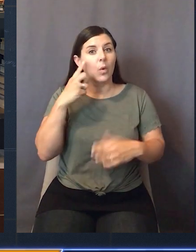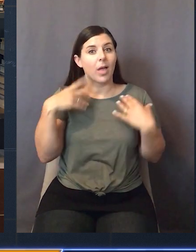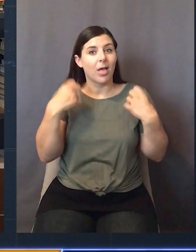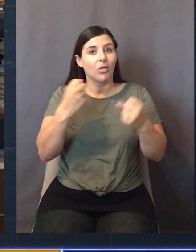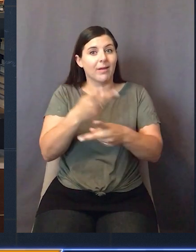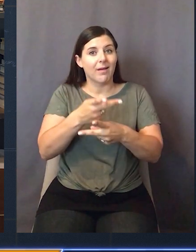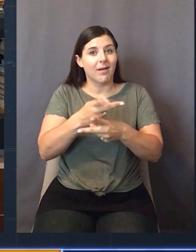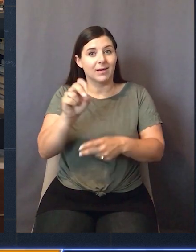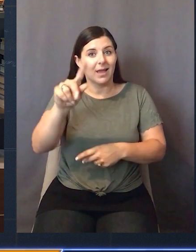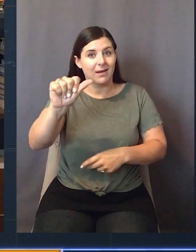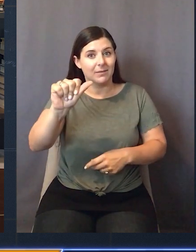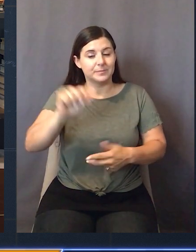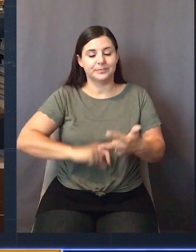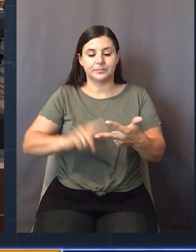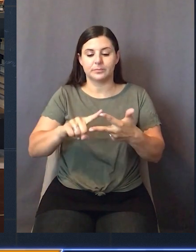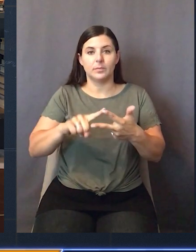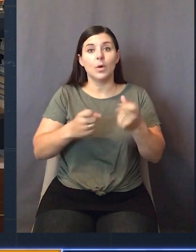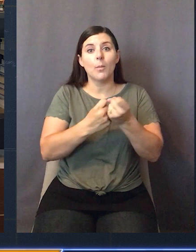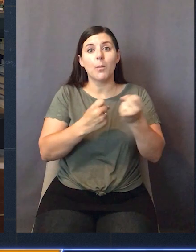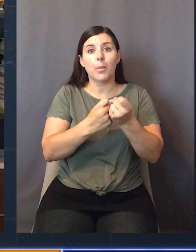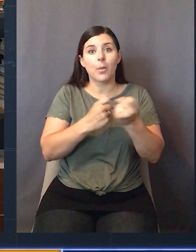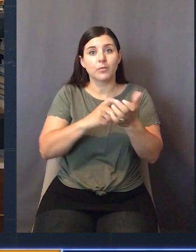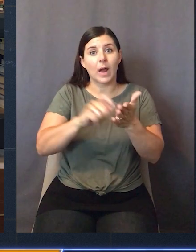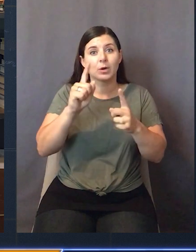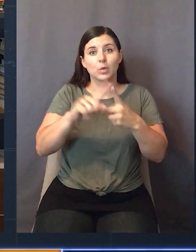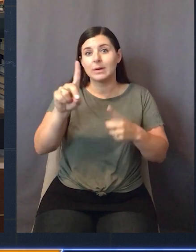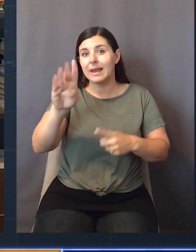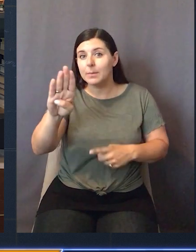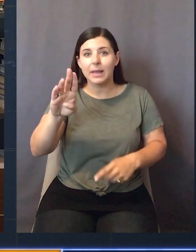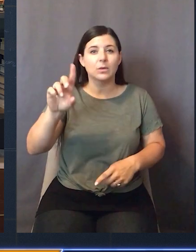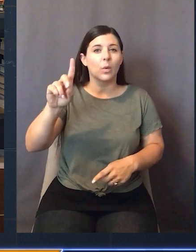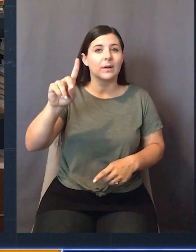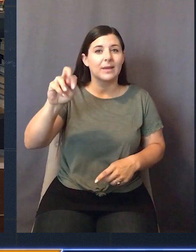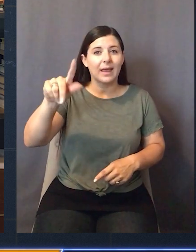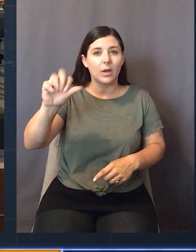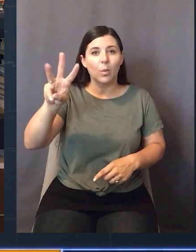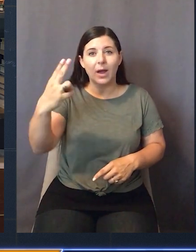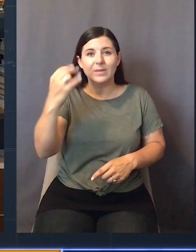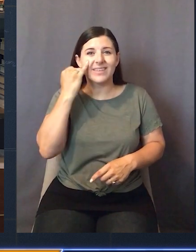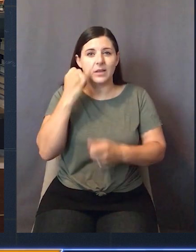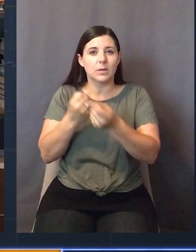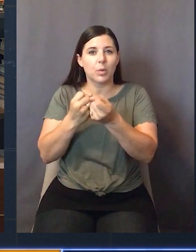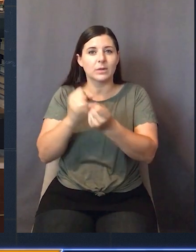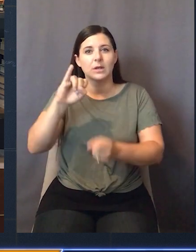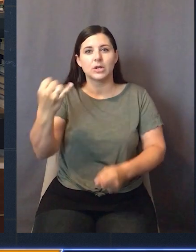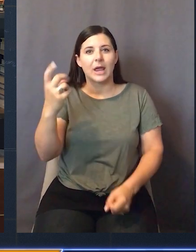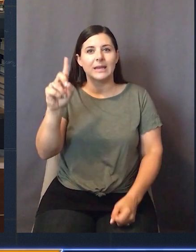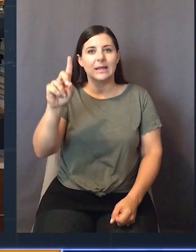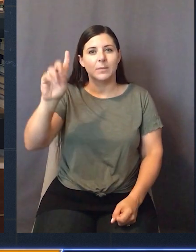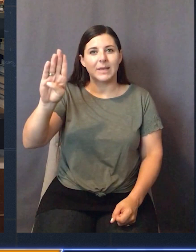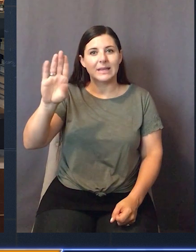process your healthcare data. Next thing, it supports writing to any database database or data warehouse that supports JDBC.